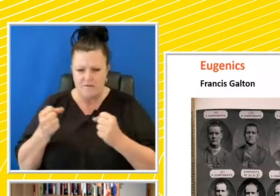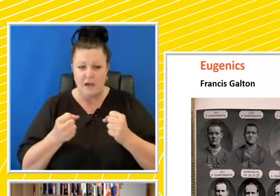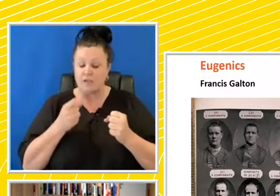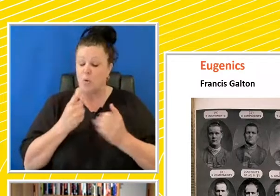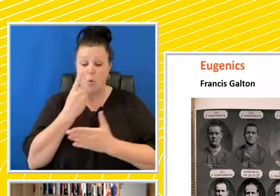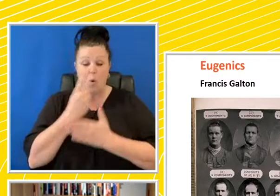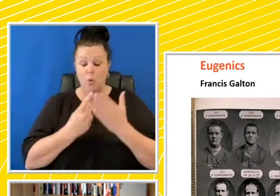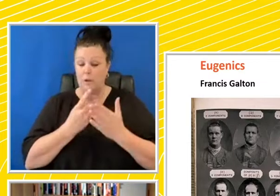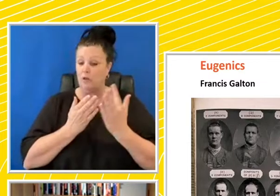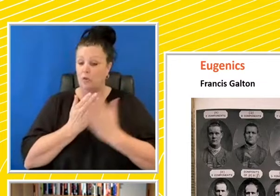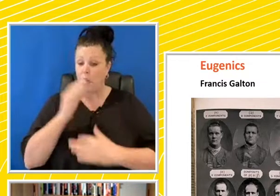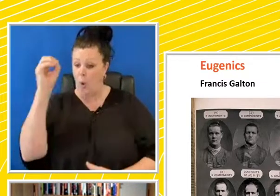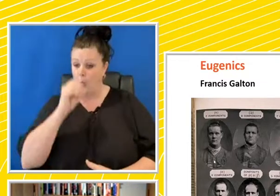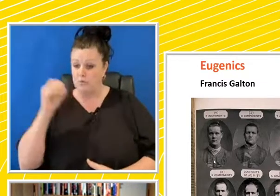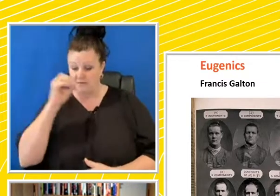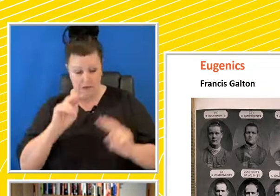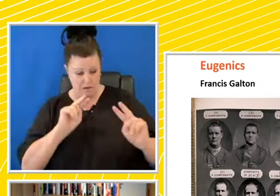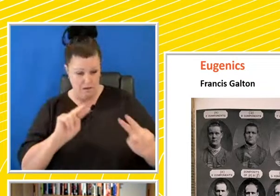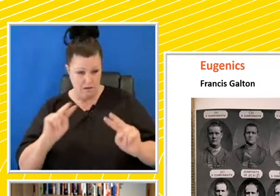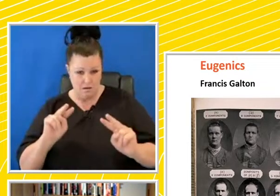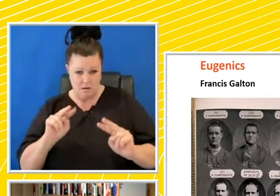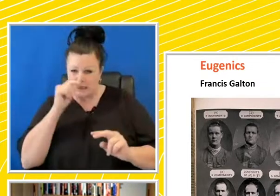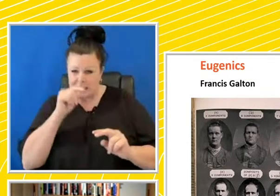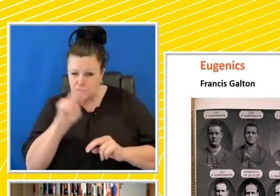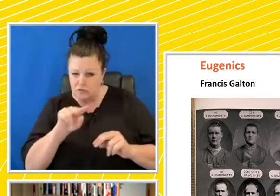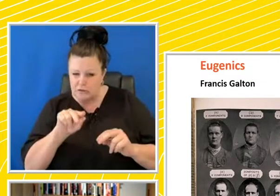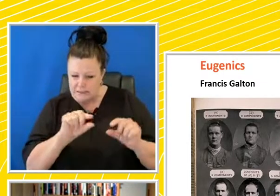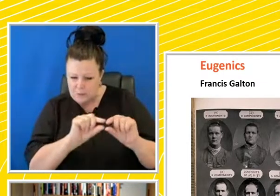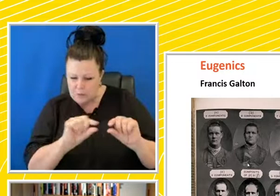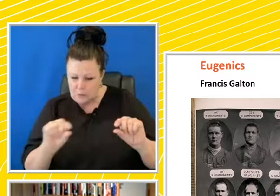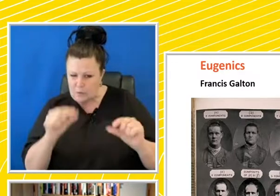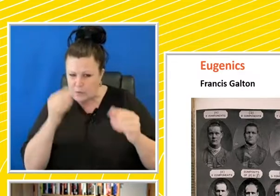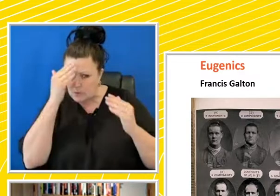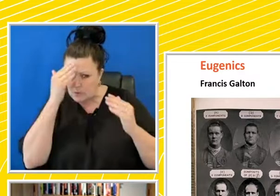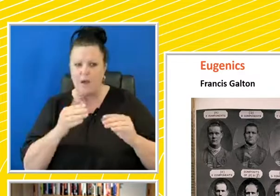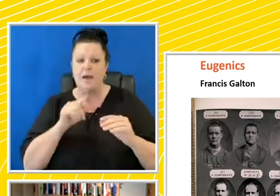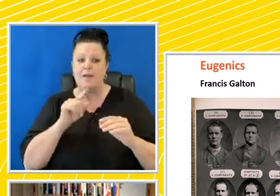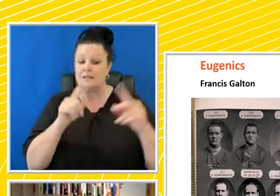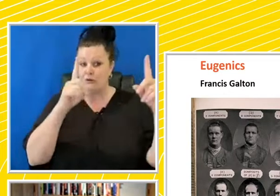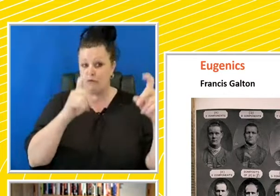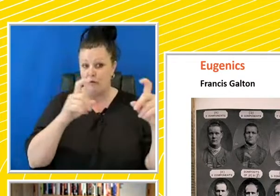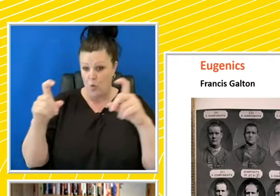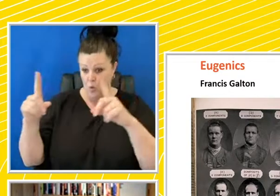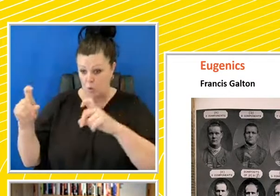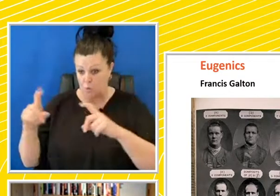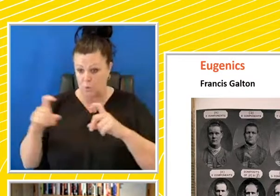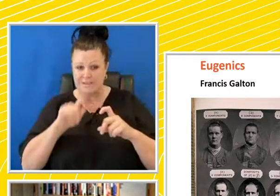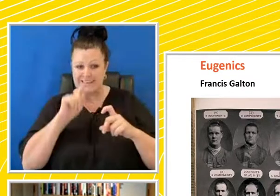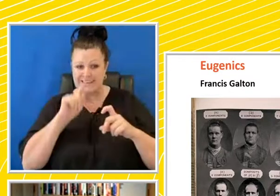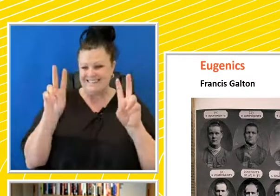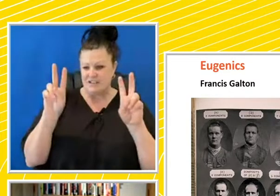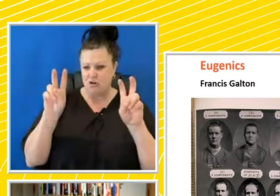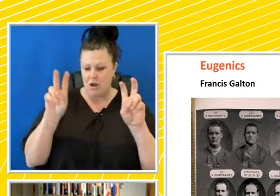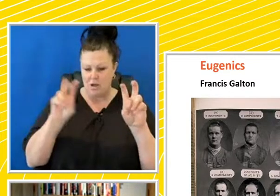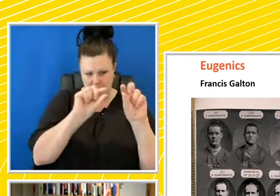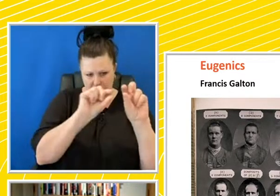observational. But I don't know if you can read this, but so these are photographs that he took and the title, these are, this is from one of